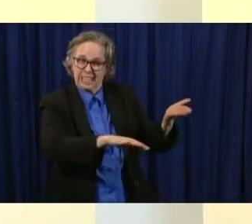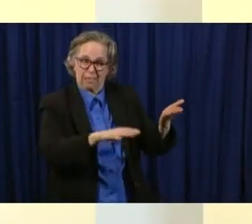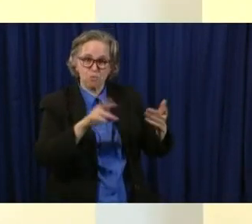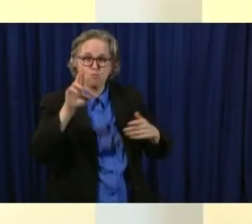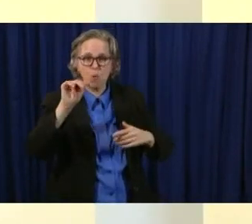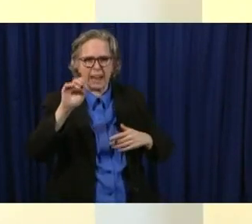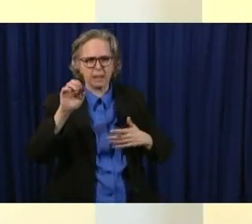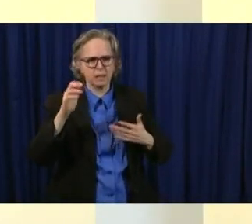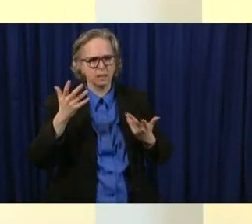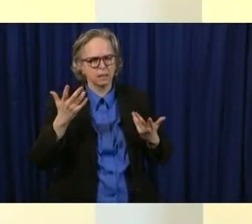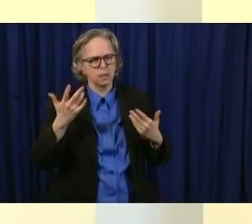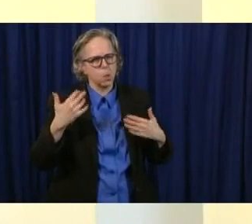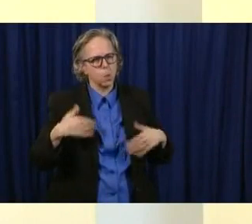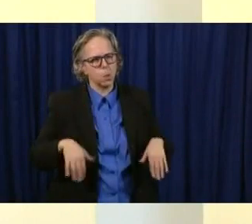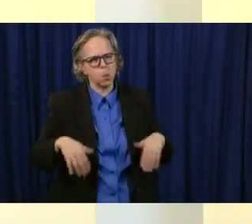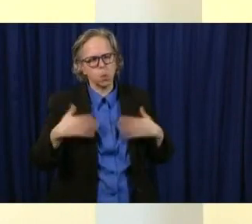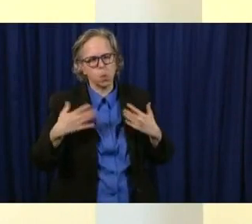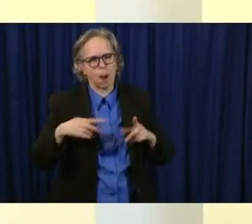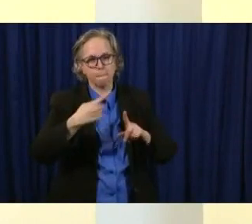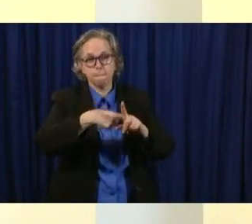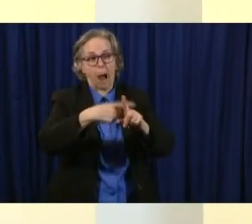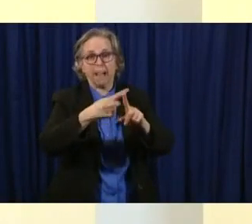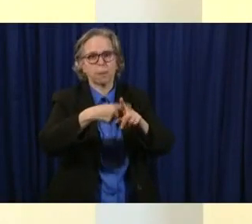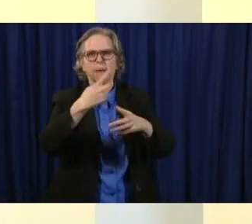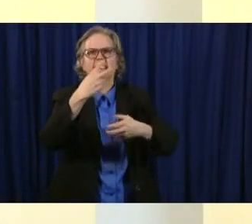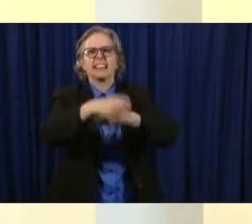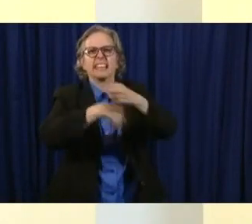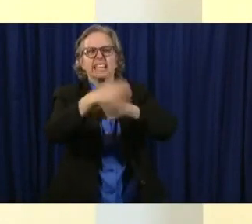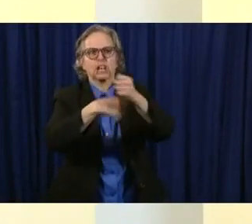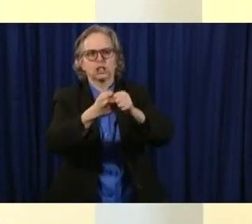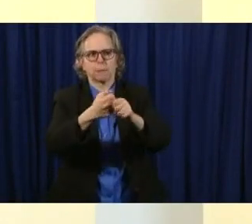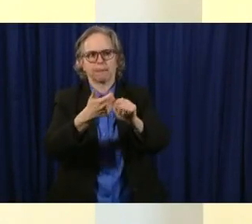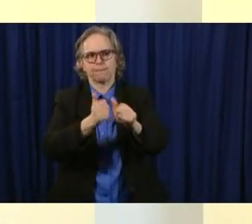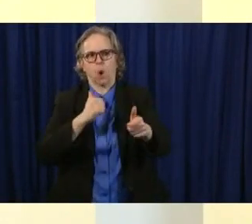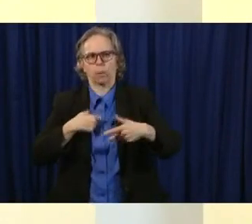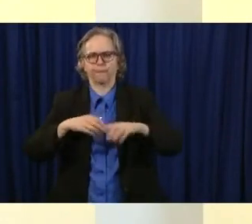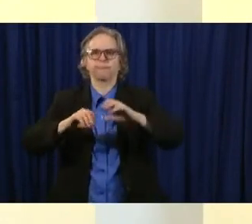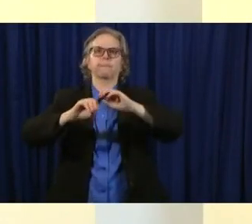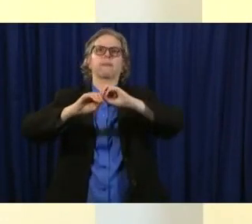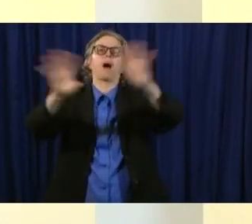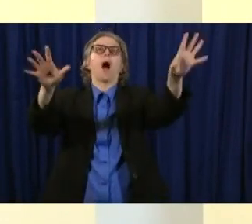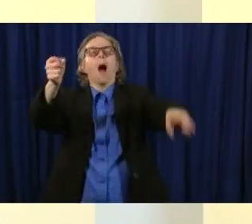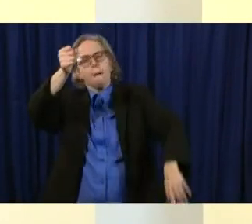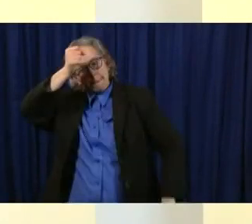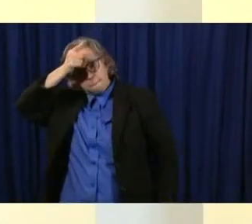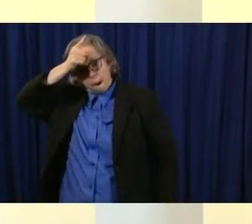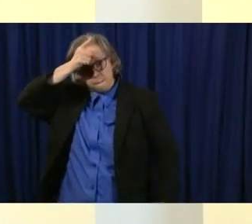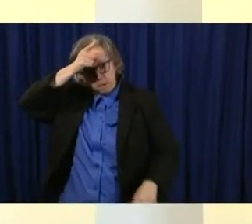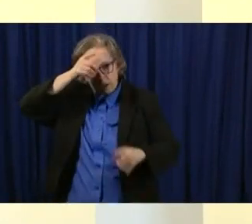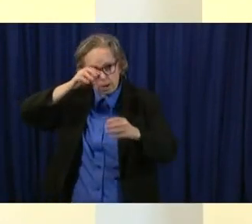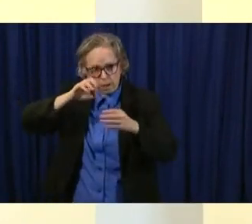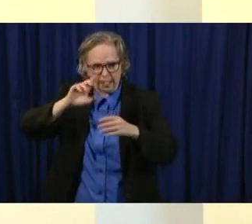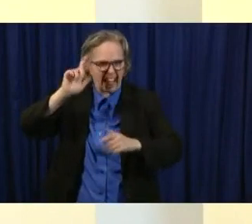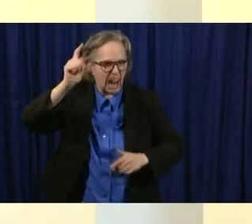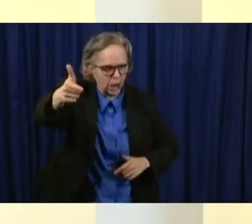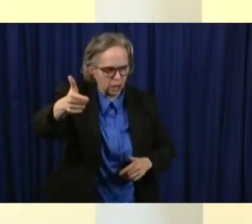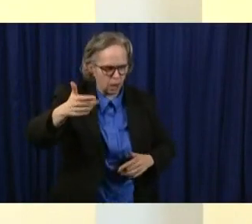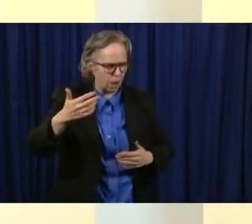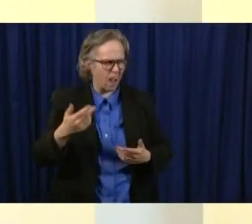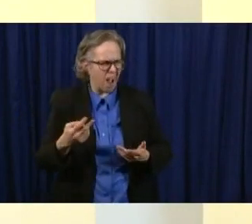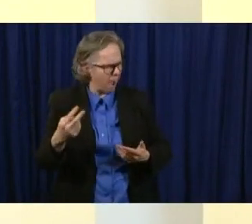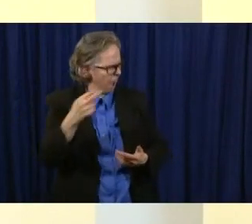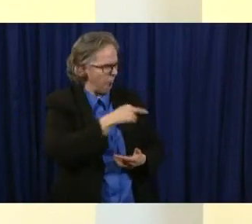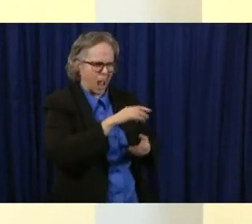fully understand that data because we will learn more and more about deaths that were attributed. Deaths that have happened that weren't yet